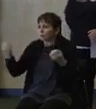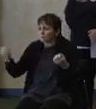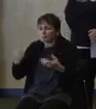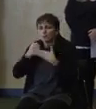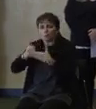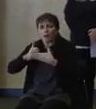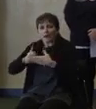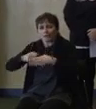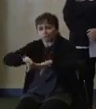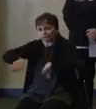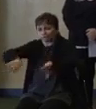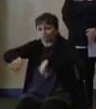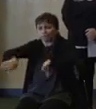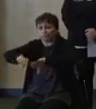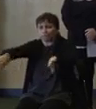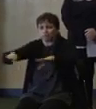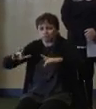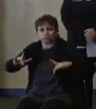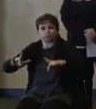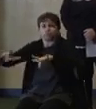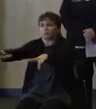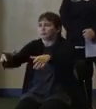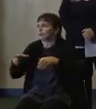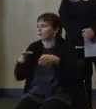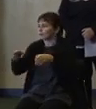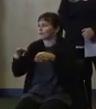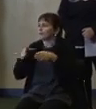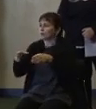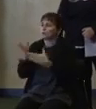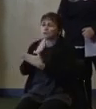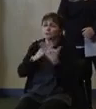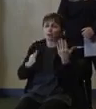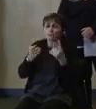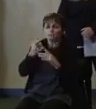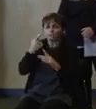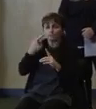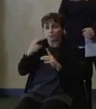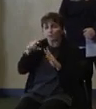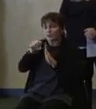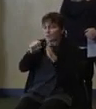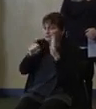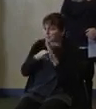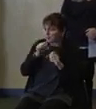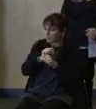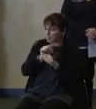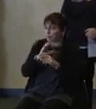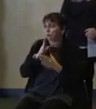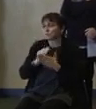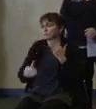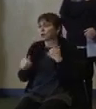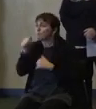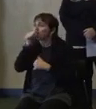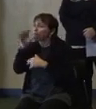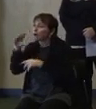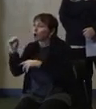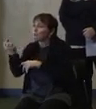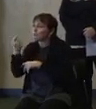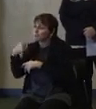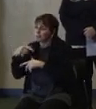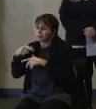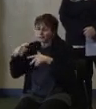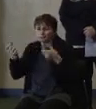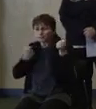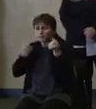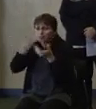the state, county, local toll road authority and private contractor crews are continuing their work so we can get back up and